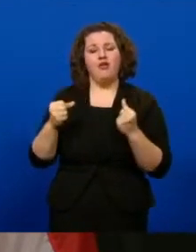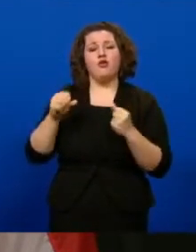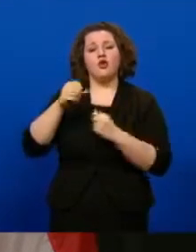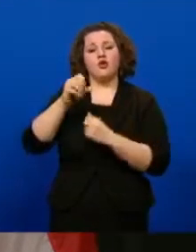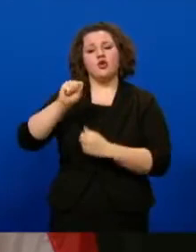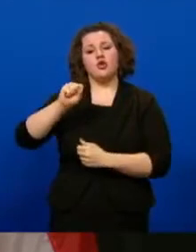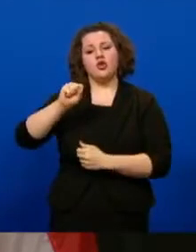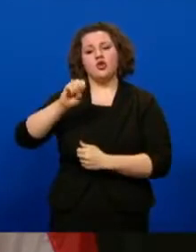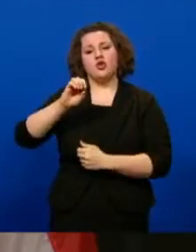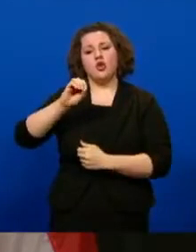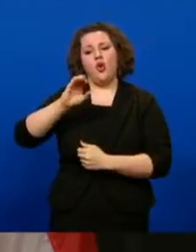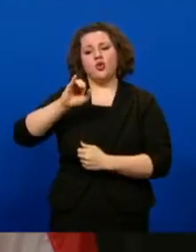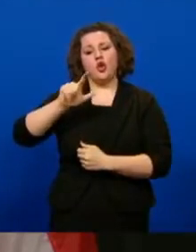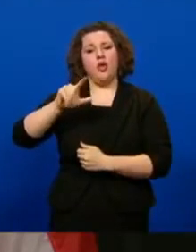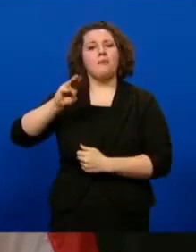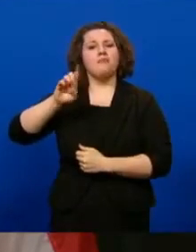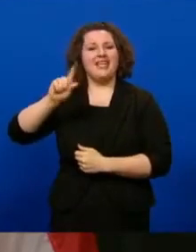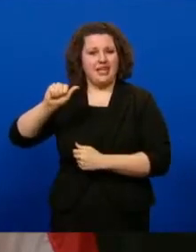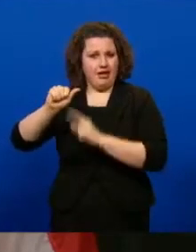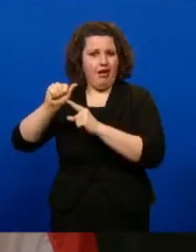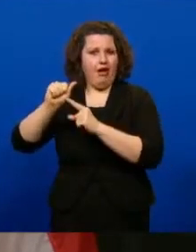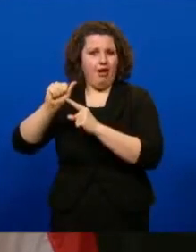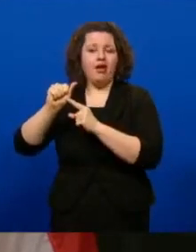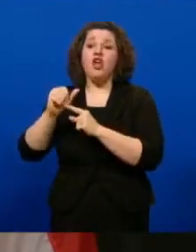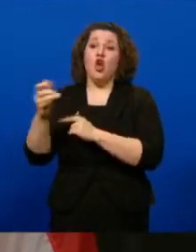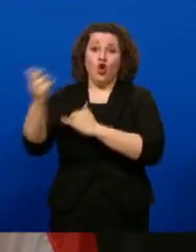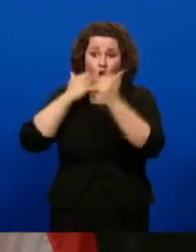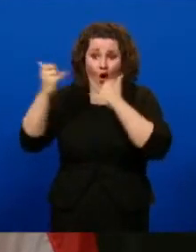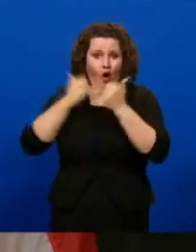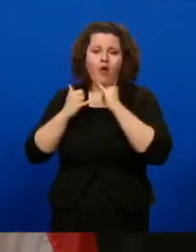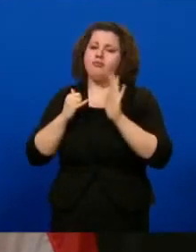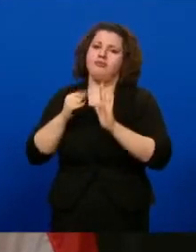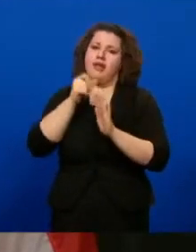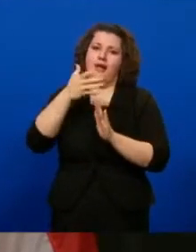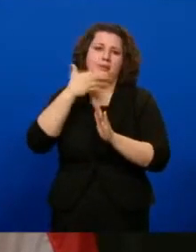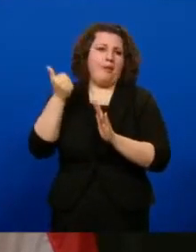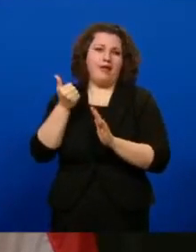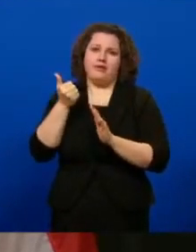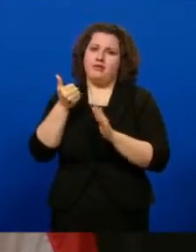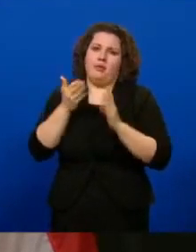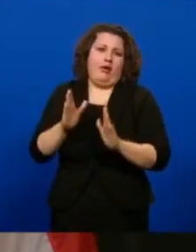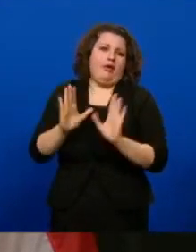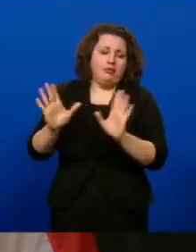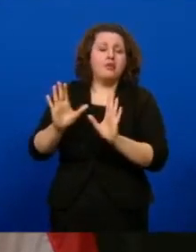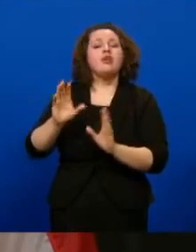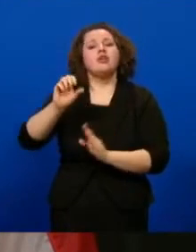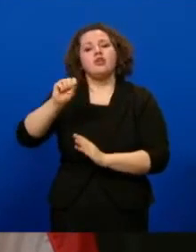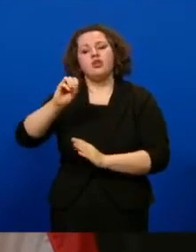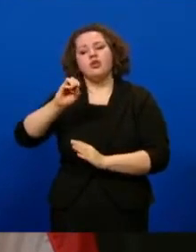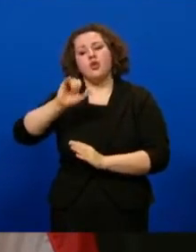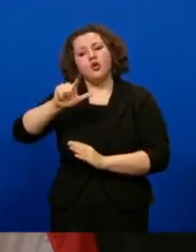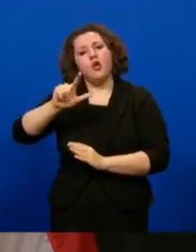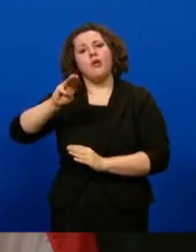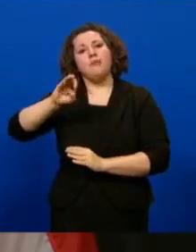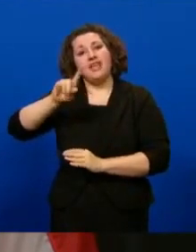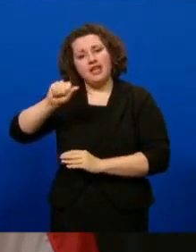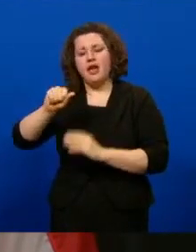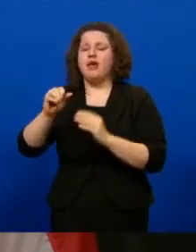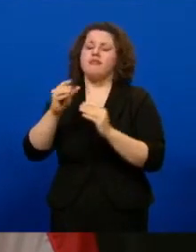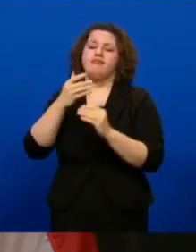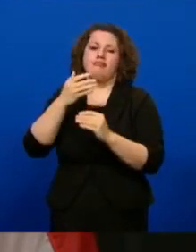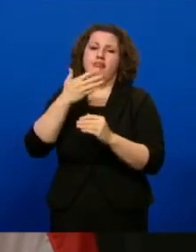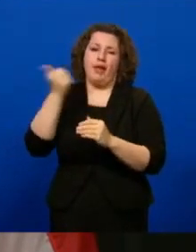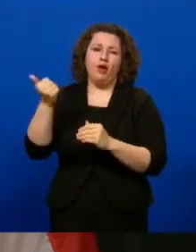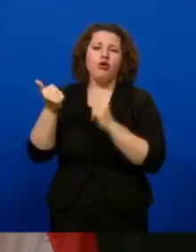Calling them is not the best way to receive information. They're getting a lot of calls right now, but social media is a more real-time update. Once we